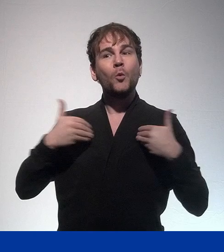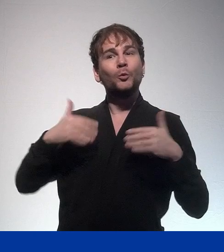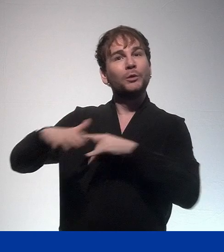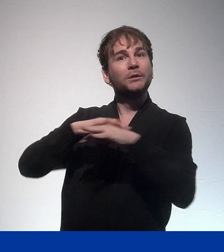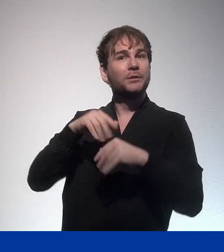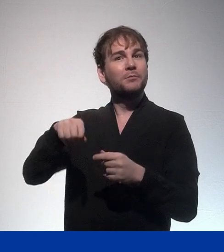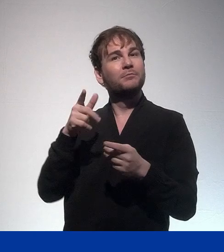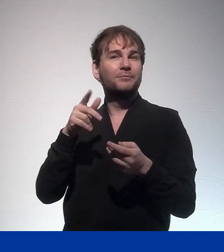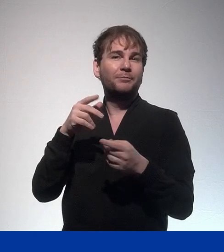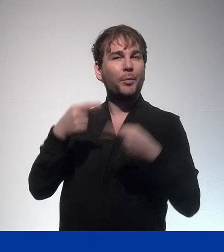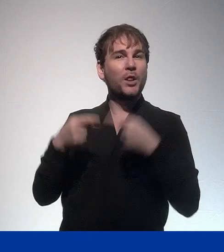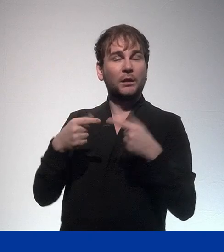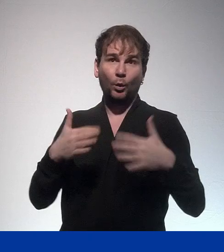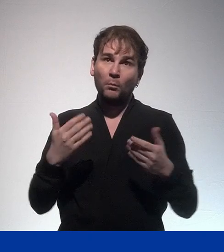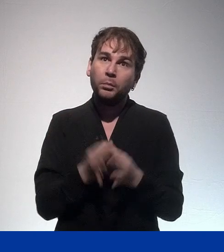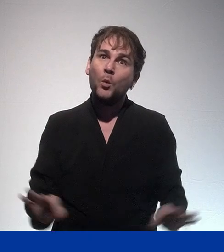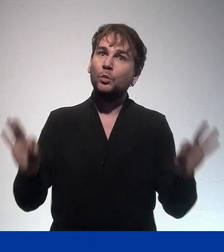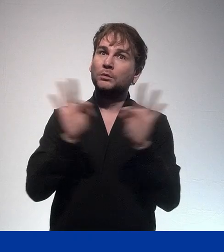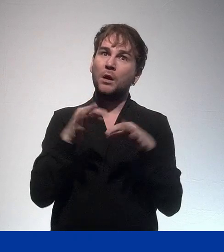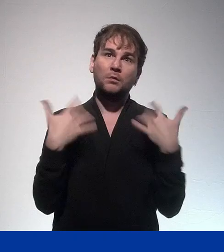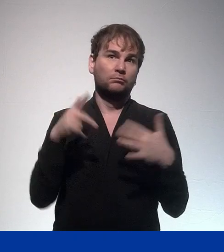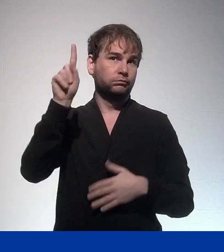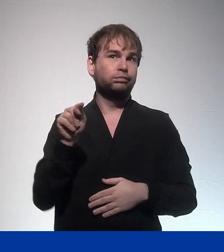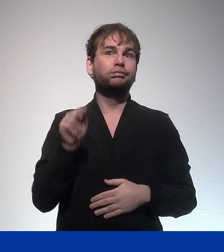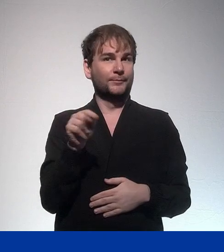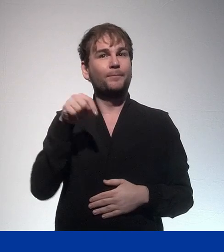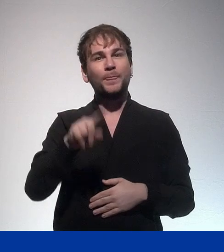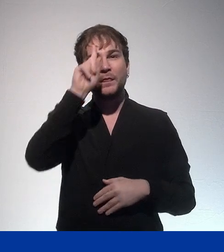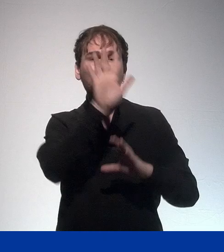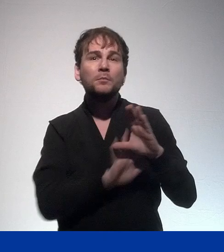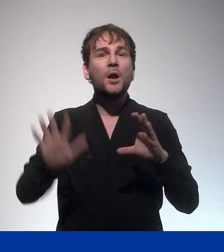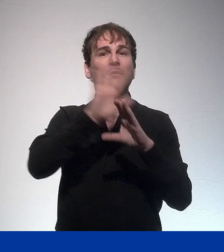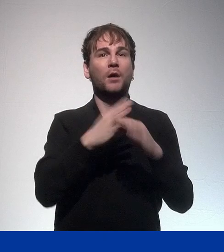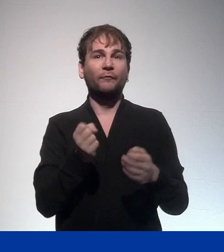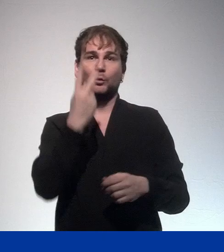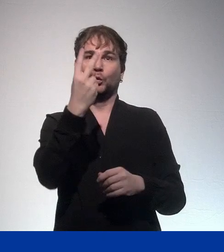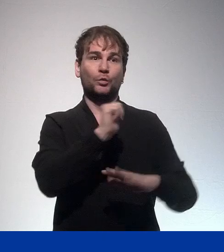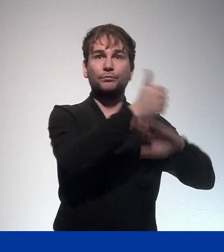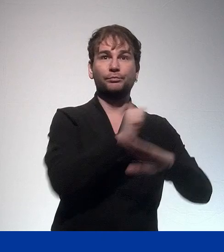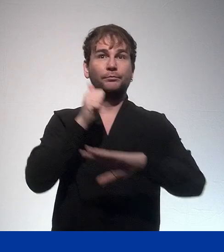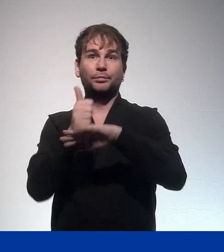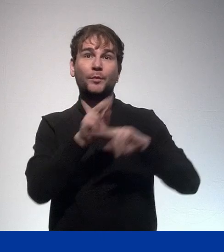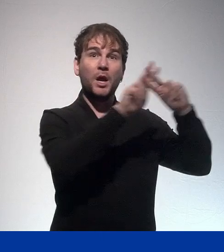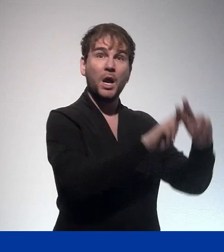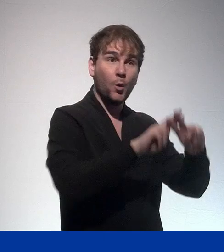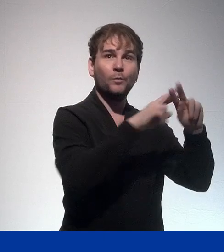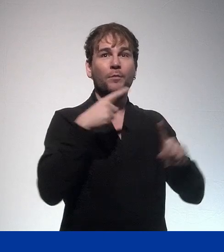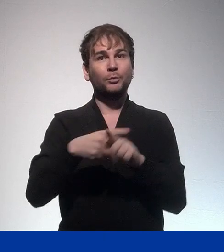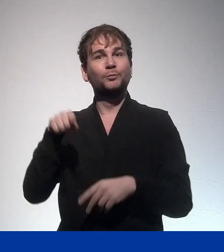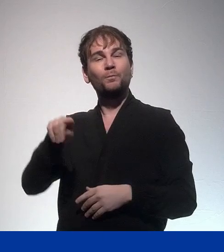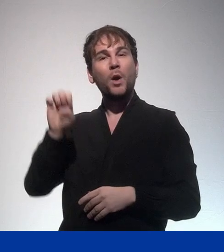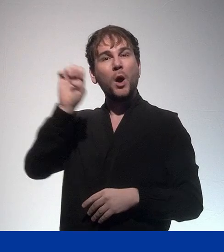last few years have been very important indeed. Now, of course, Germany occupies this double chairmanship and